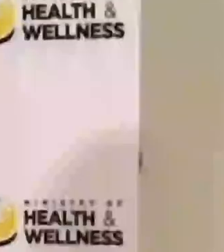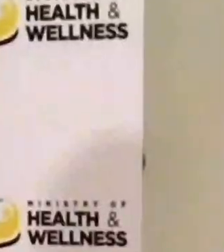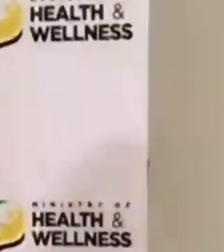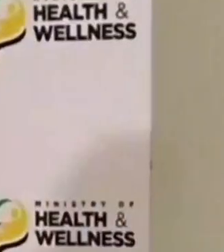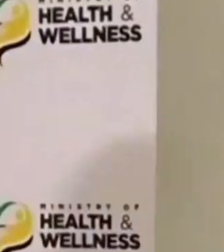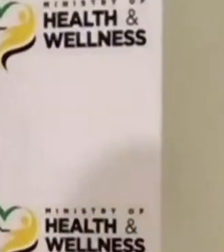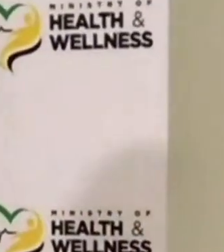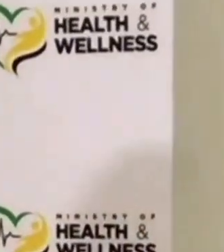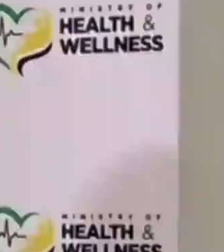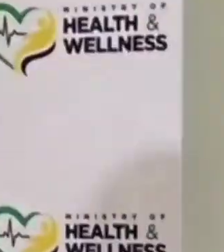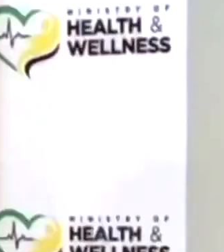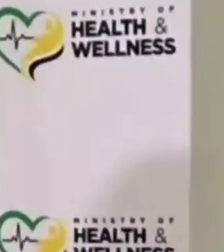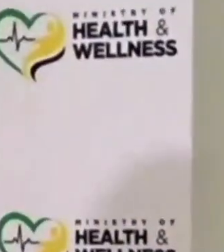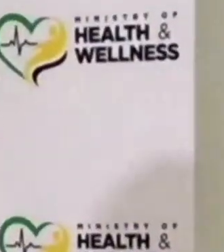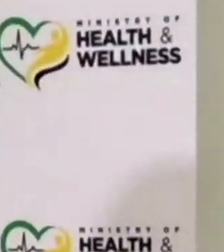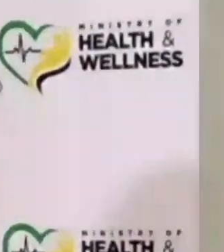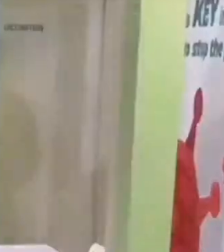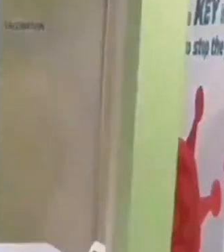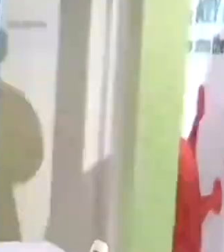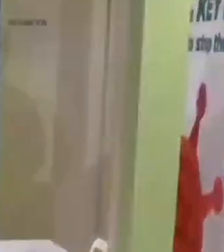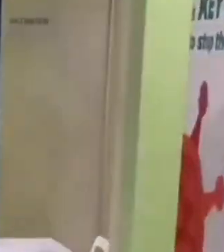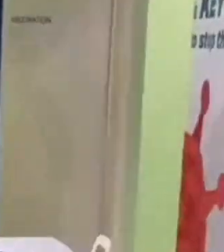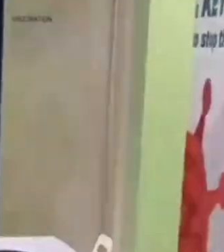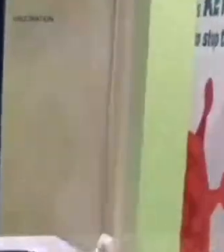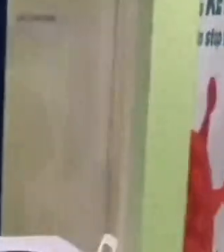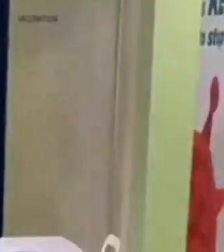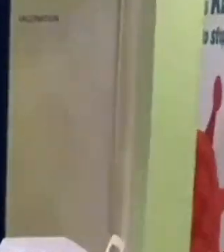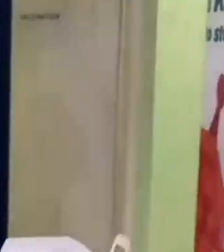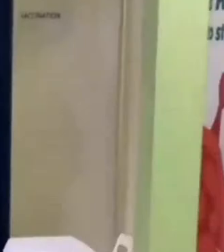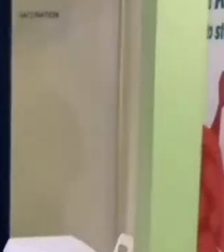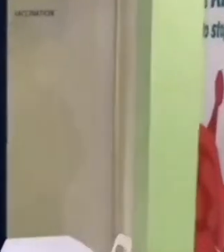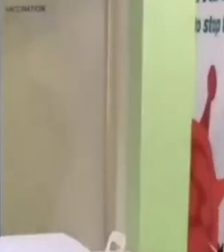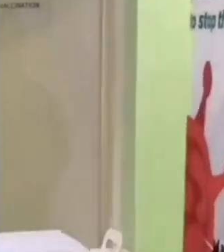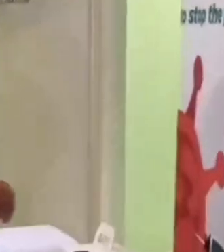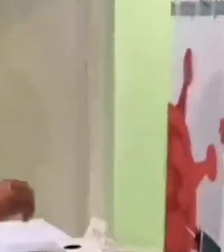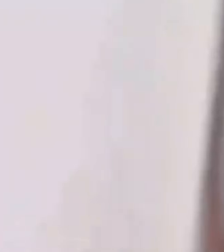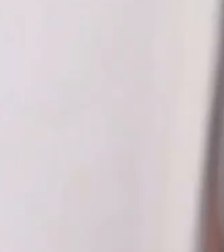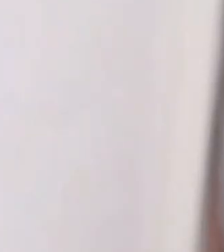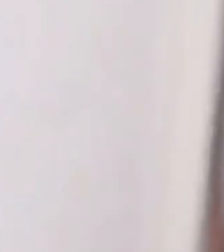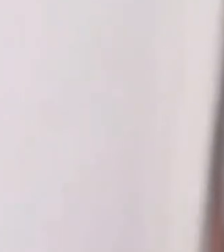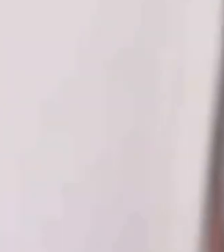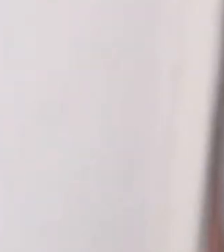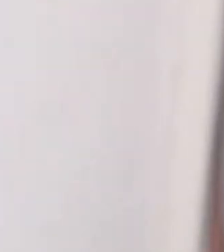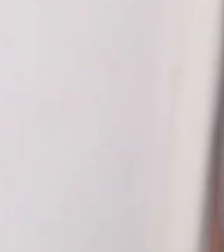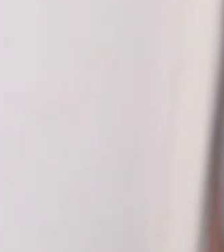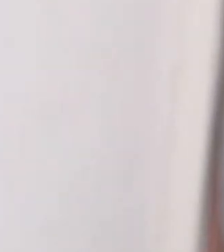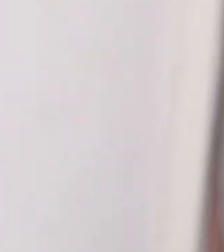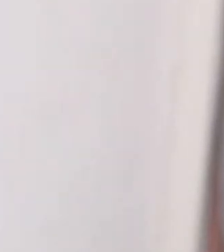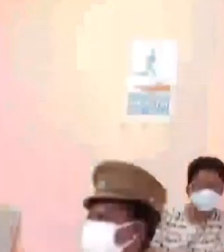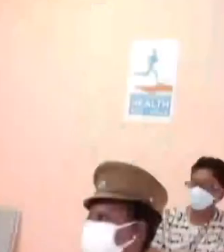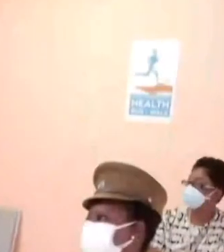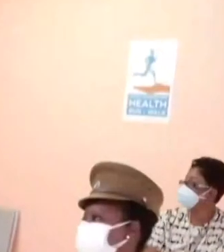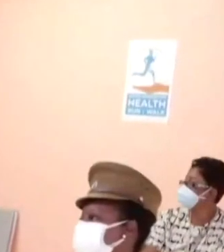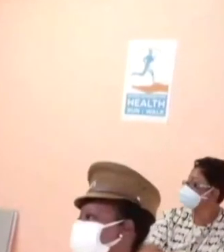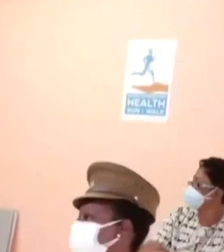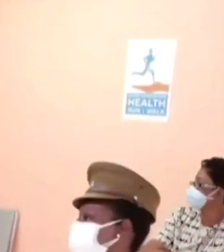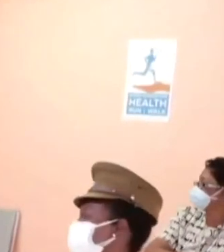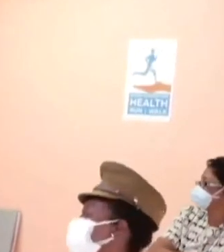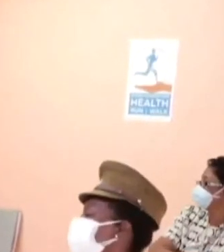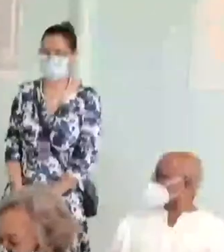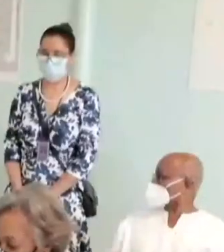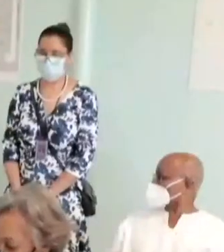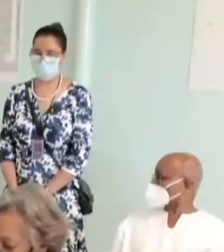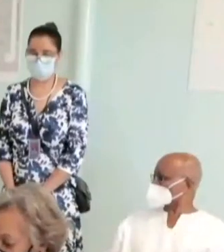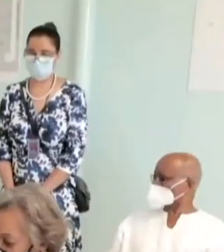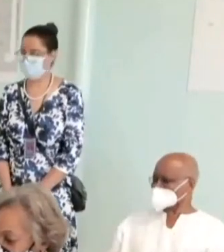vaccine, it is still important to wear your mask. Always ensure that your mask is covering your nose and mouth. Maintain physical